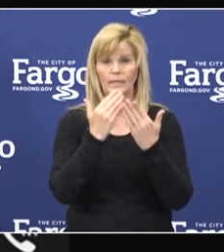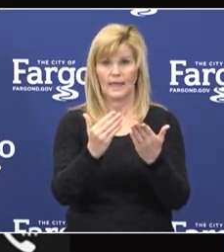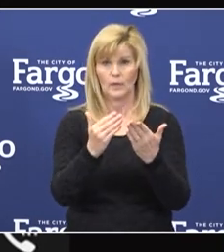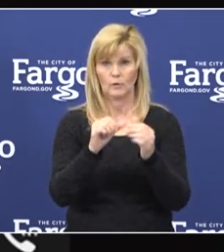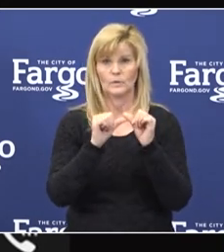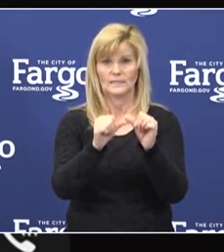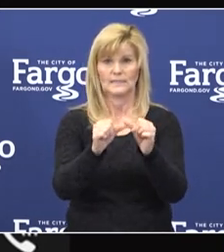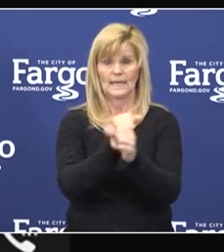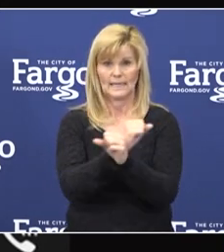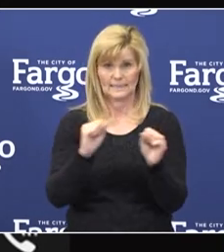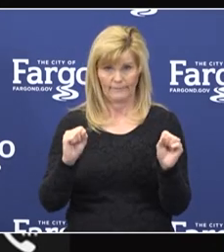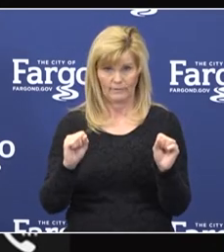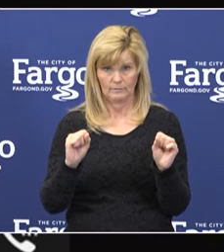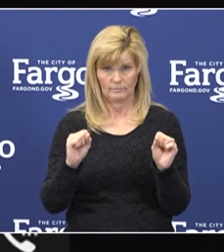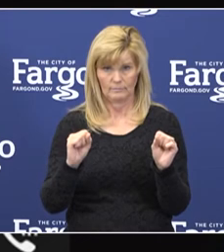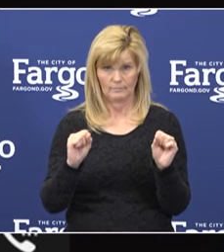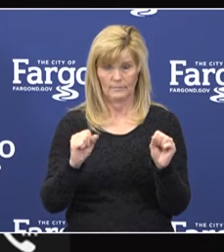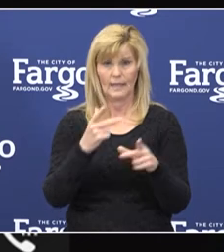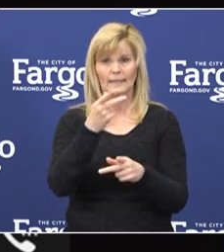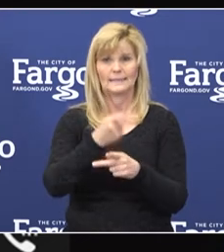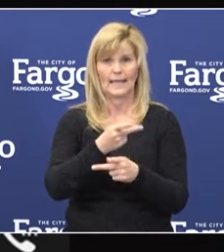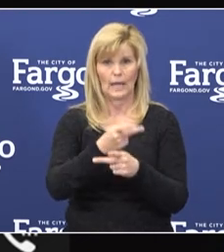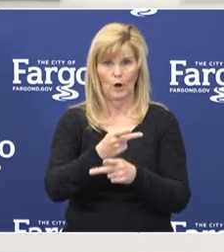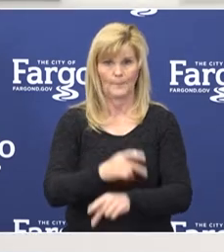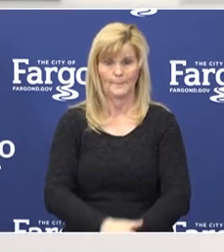safe. Take care.